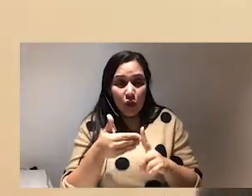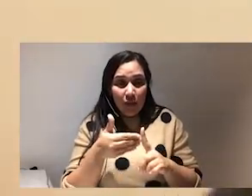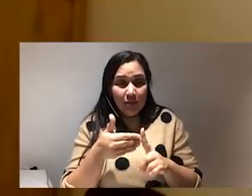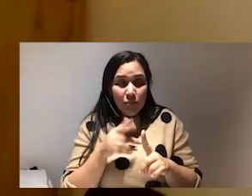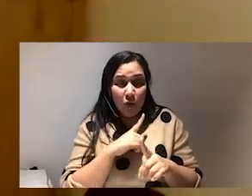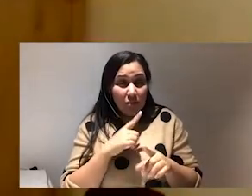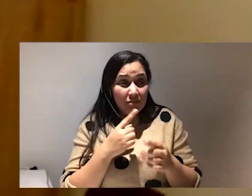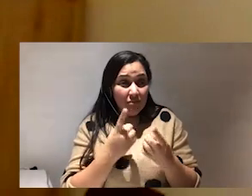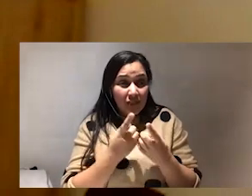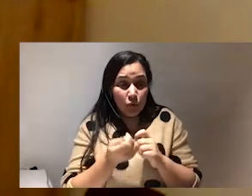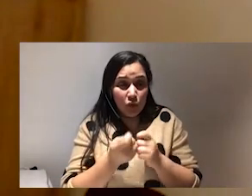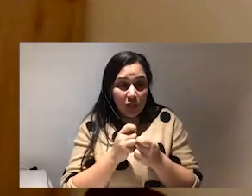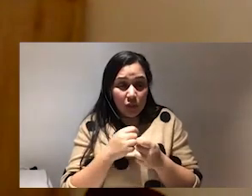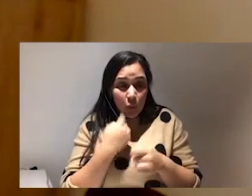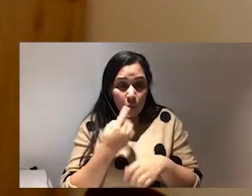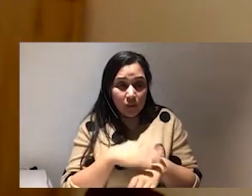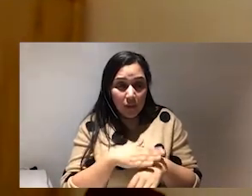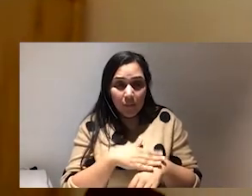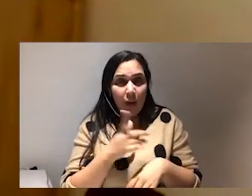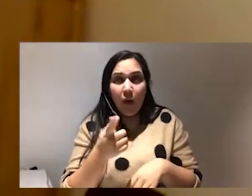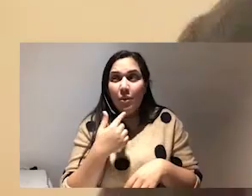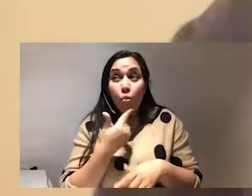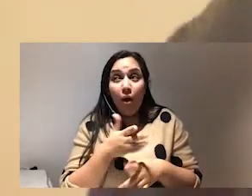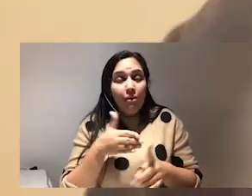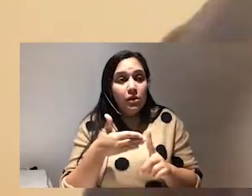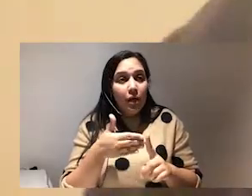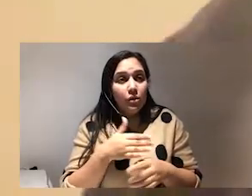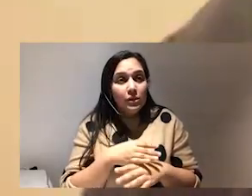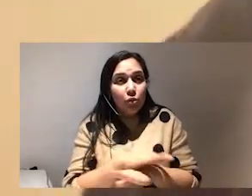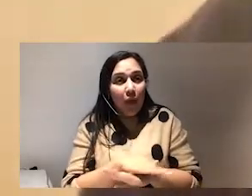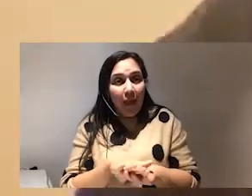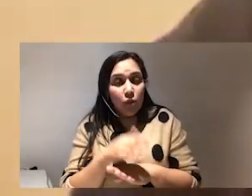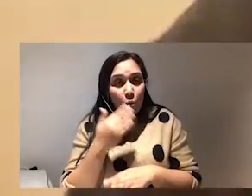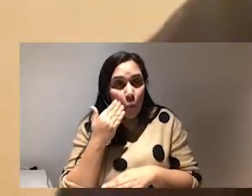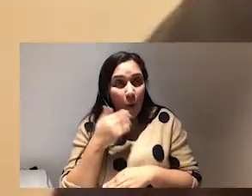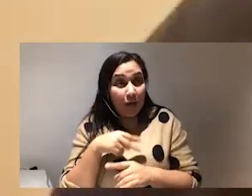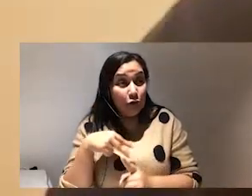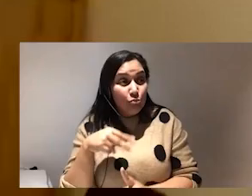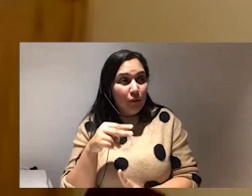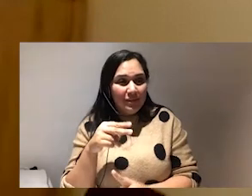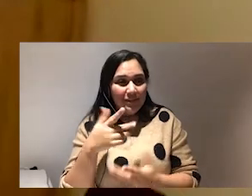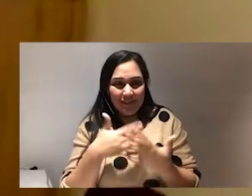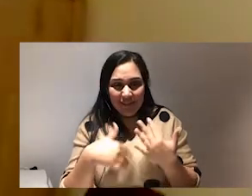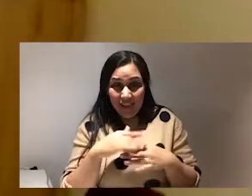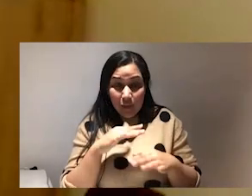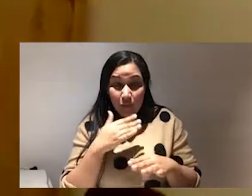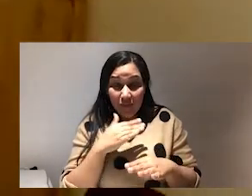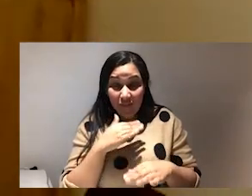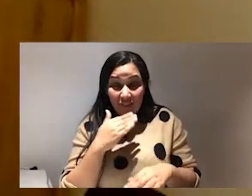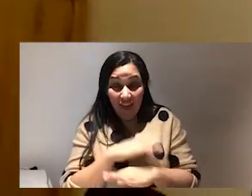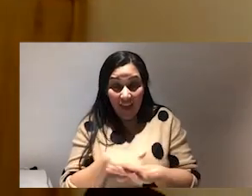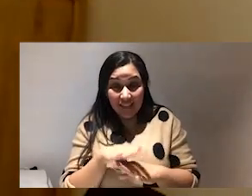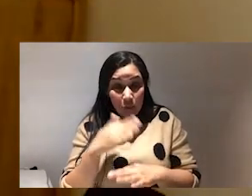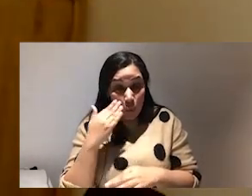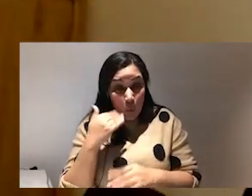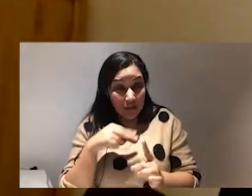time how what are the targets for white for ending white supremacy apart from ending white supremacy unless we have ended white supremacy we have hit no kpis